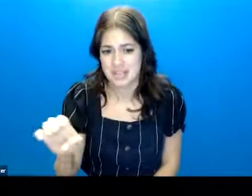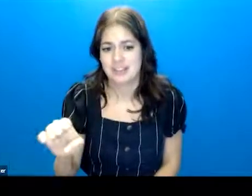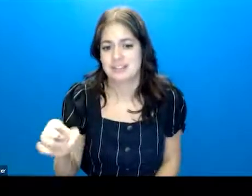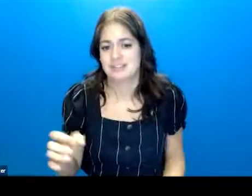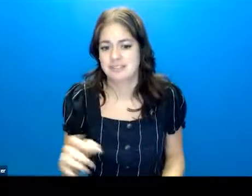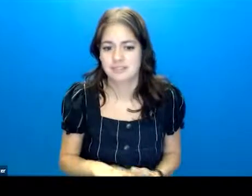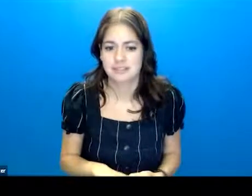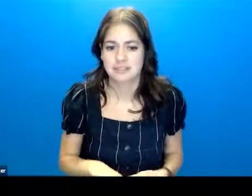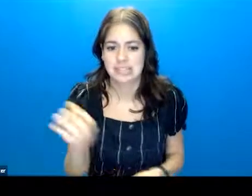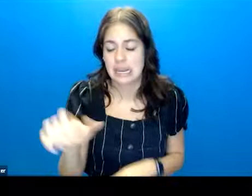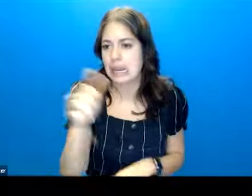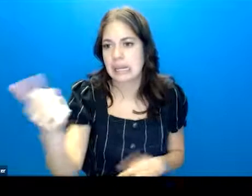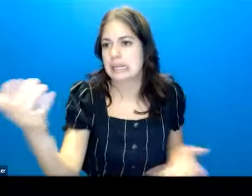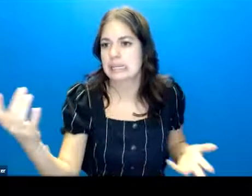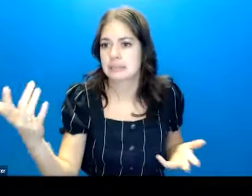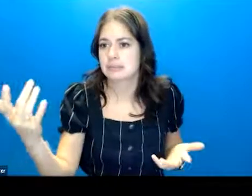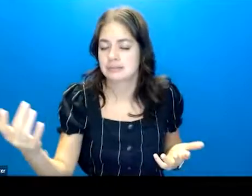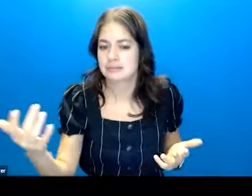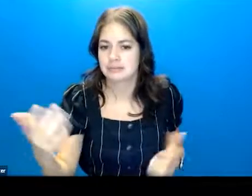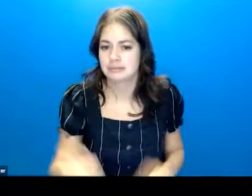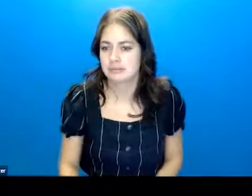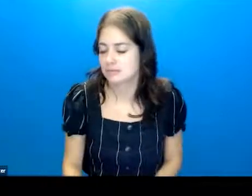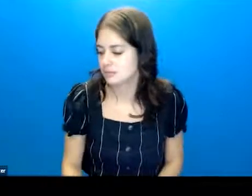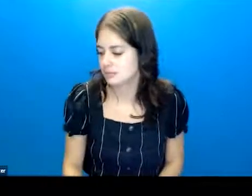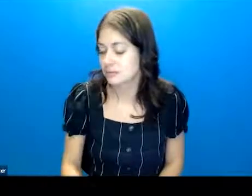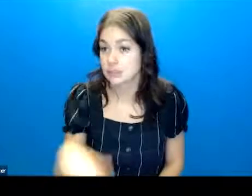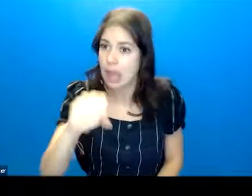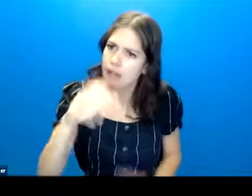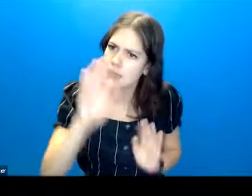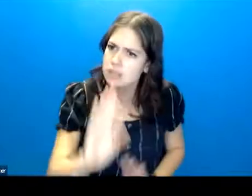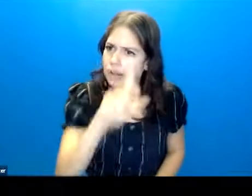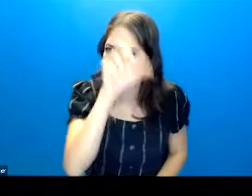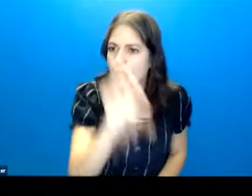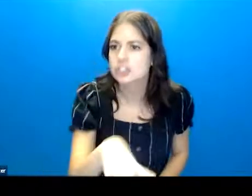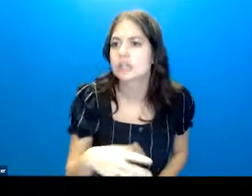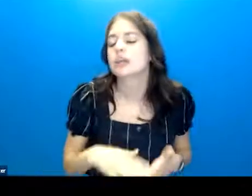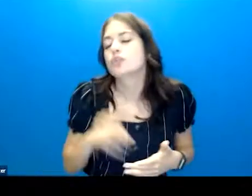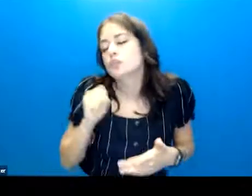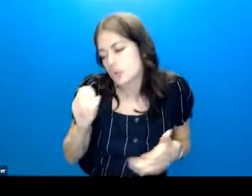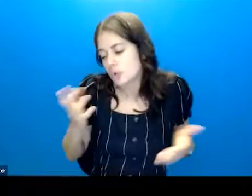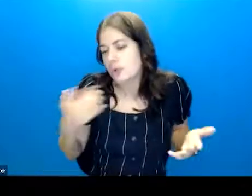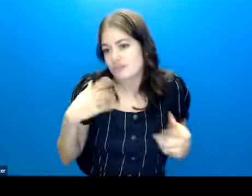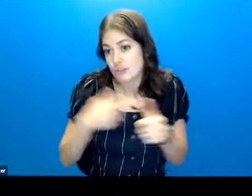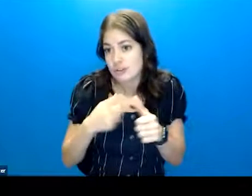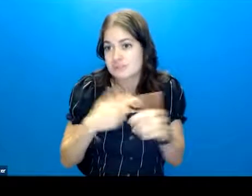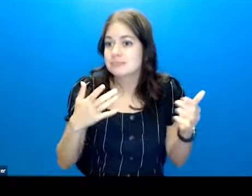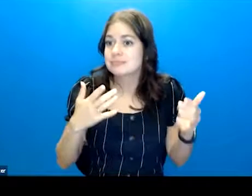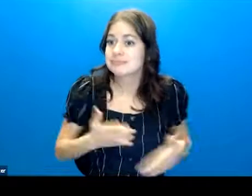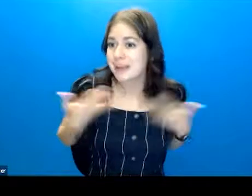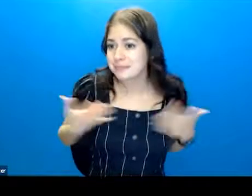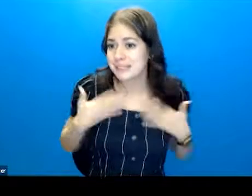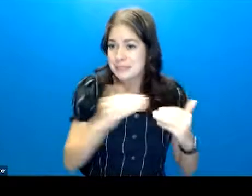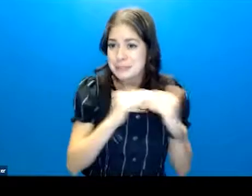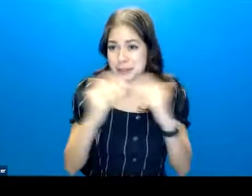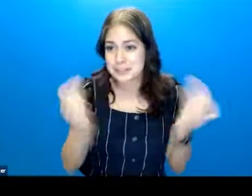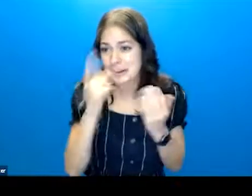at any step phase along the way. Yeah, that's a great question. So first of all, really glad peers are here because y'all